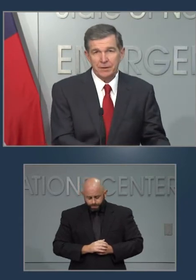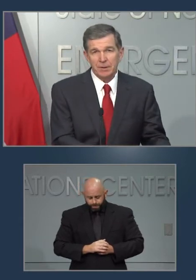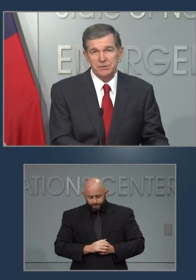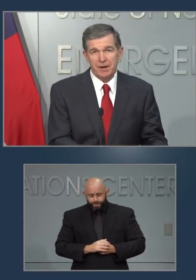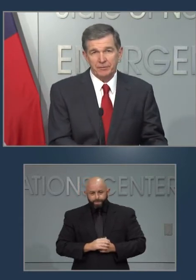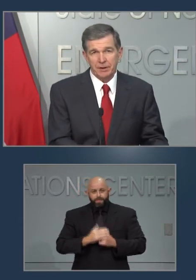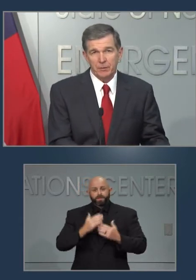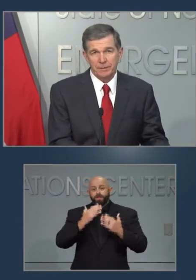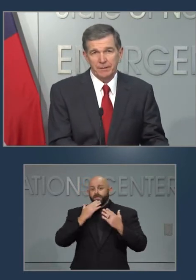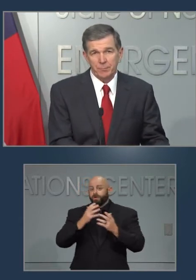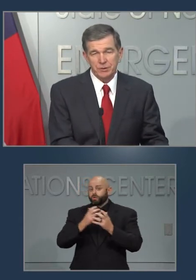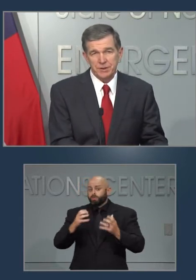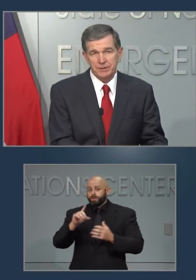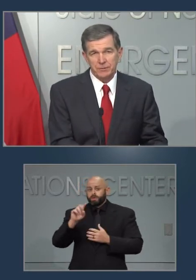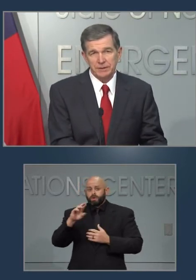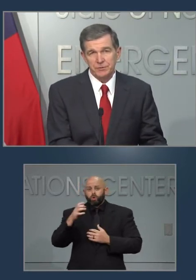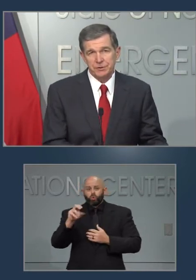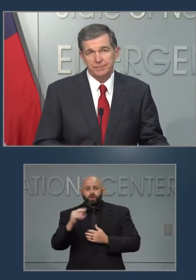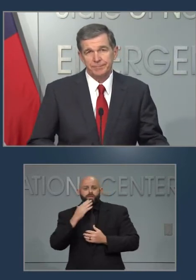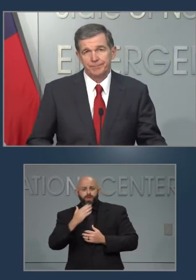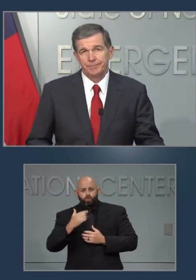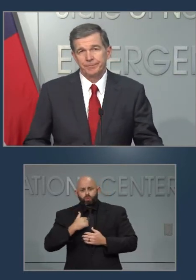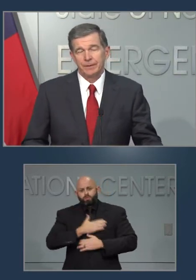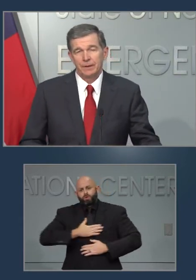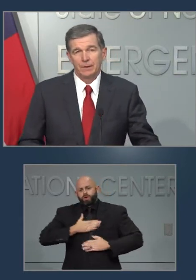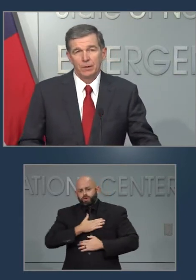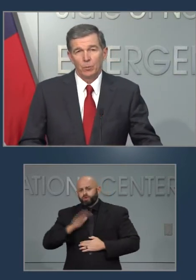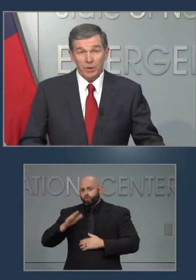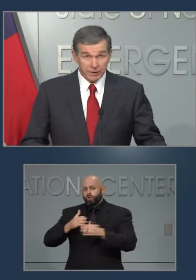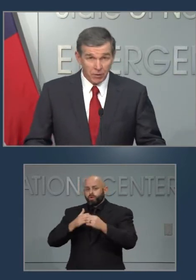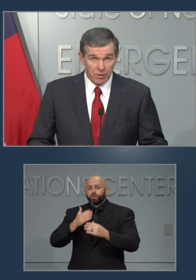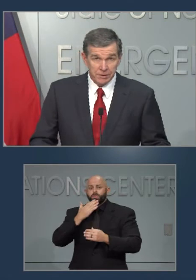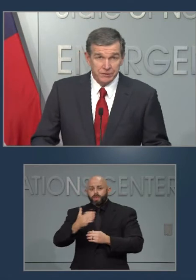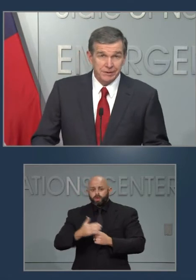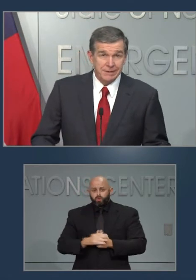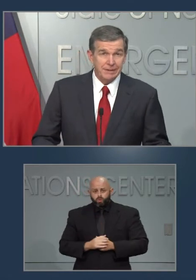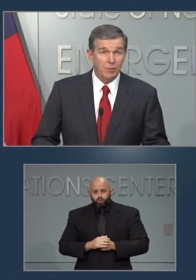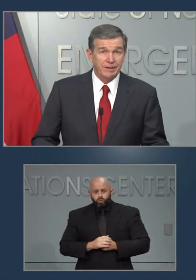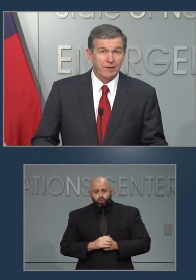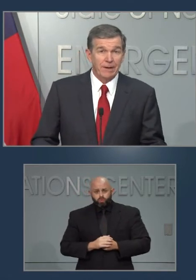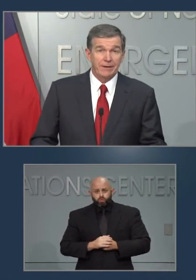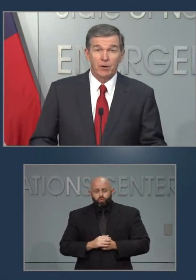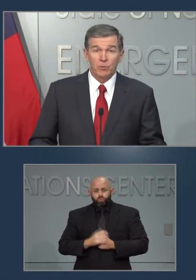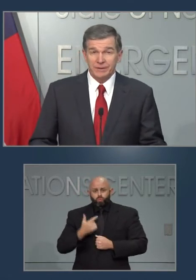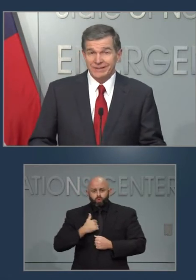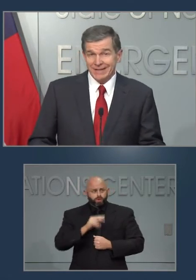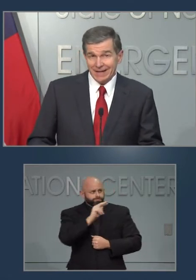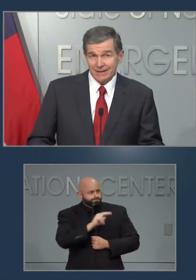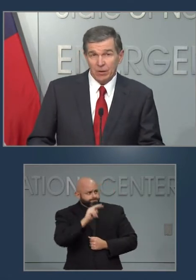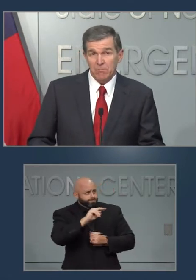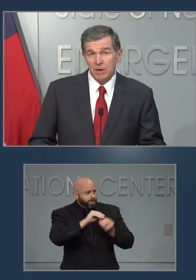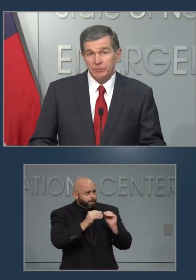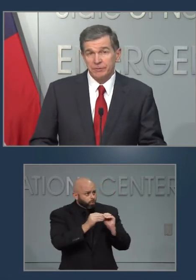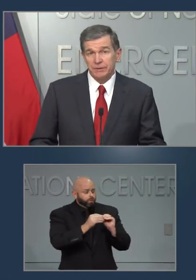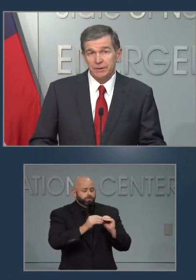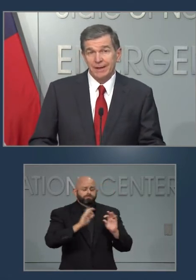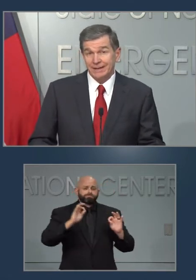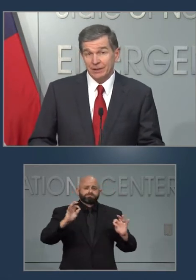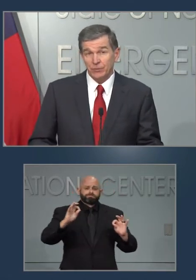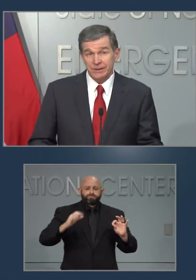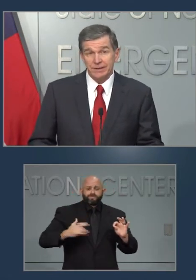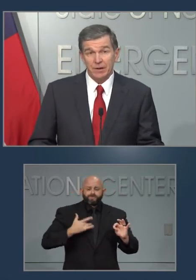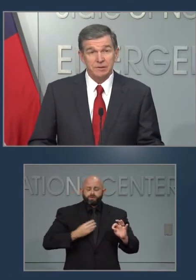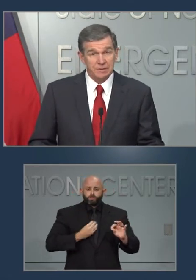Thanks so much, Dr. Cohen. appreciate your leadership. We're encouraged to see North Carolina holding steady on most